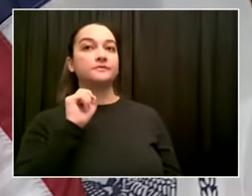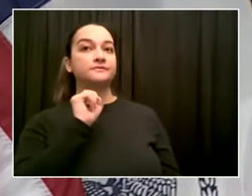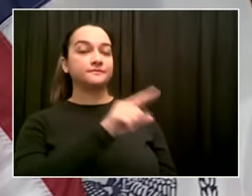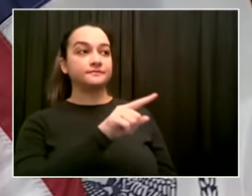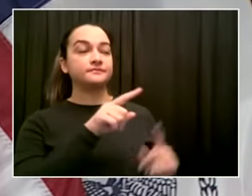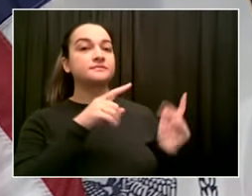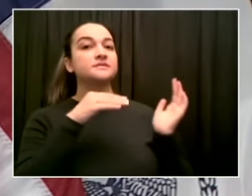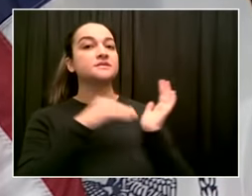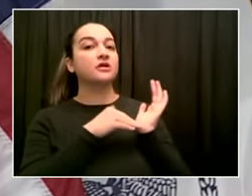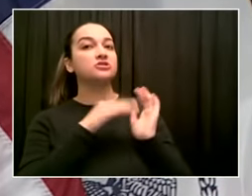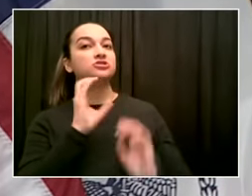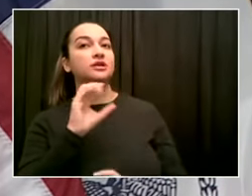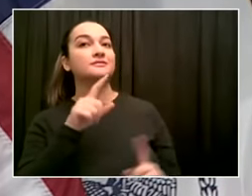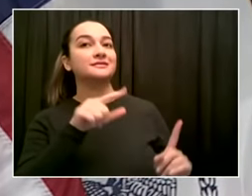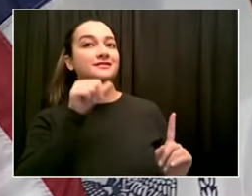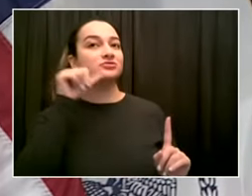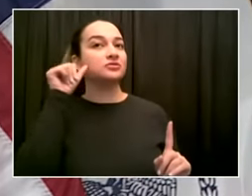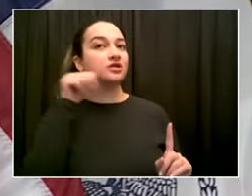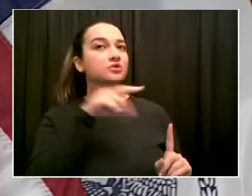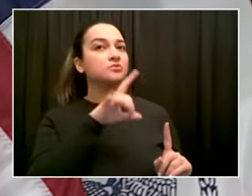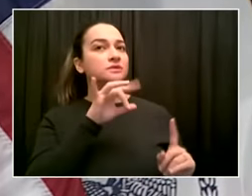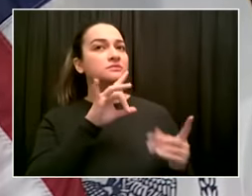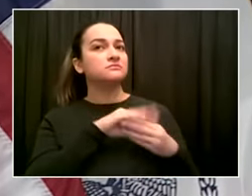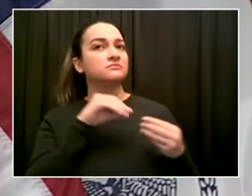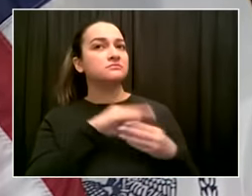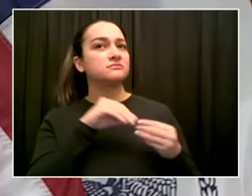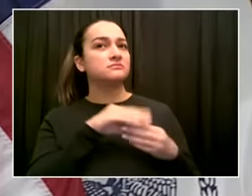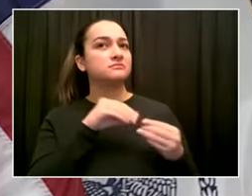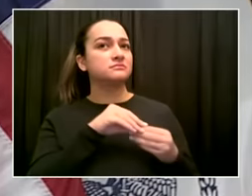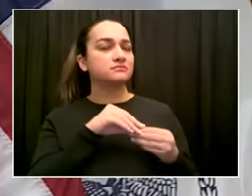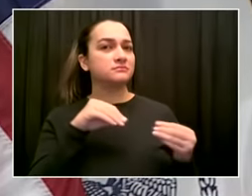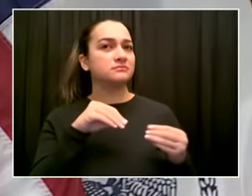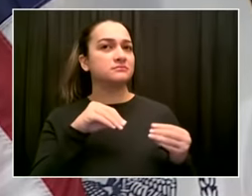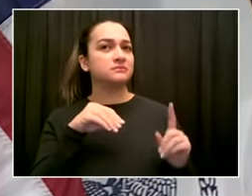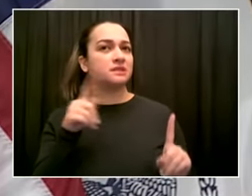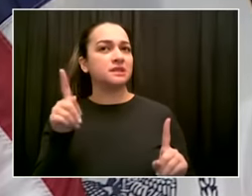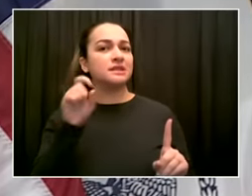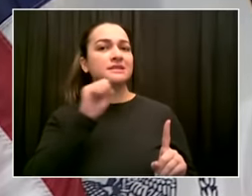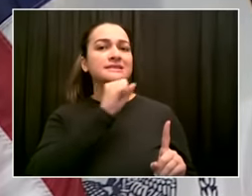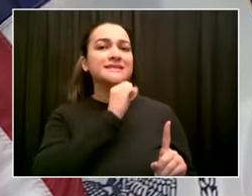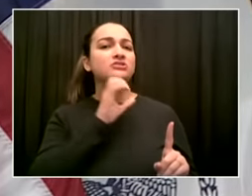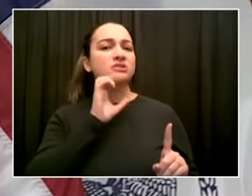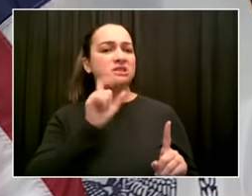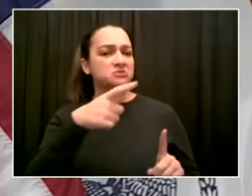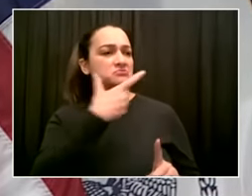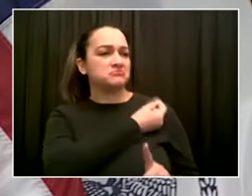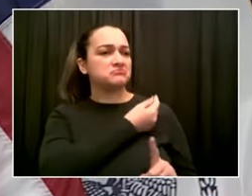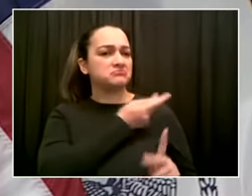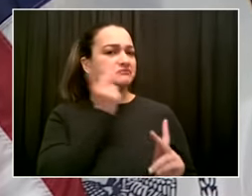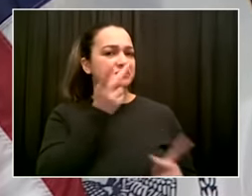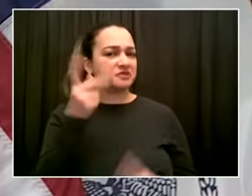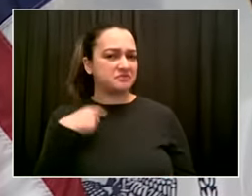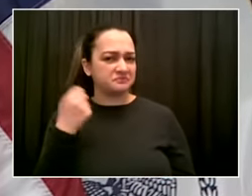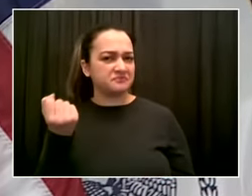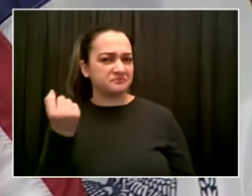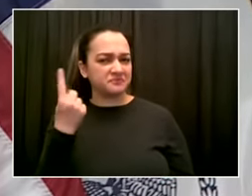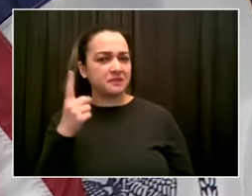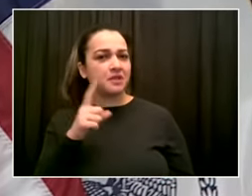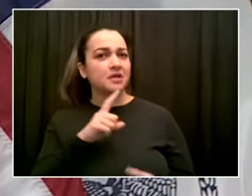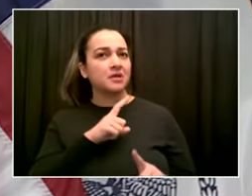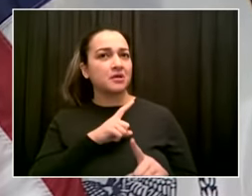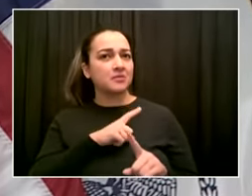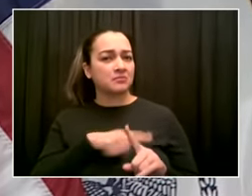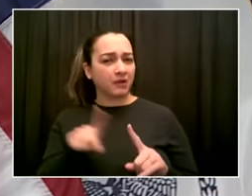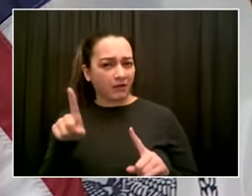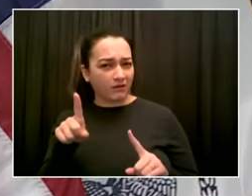white? Yeah, Matt, I really do respect your yes and no format. But again, I want to say to you, one, we're going to present a more detailed